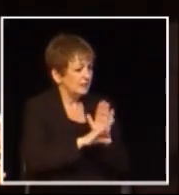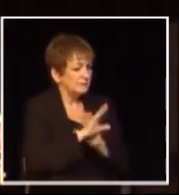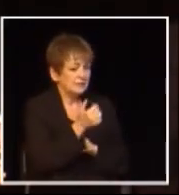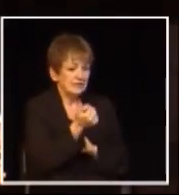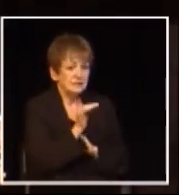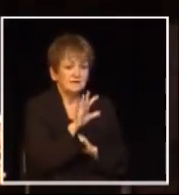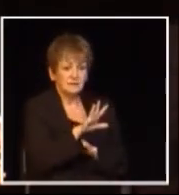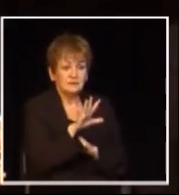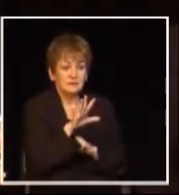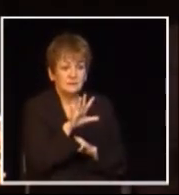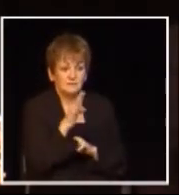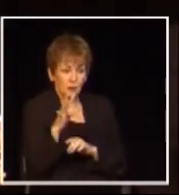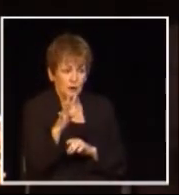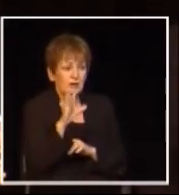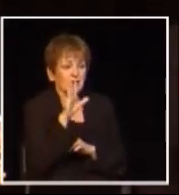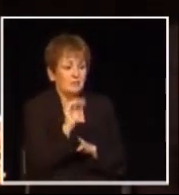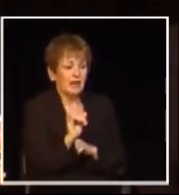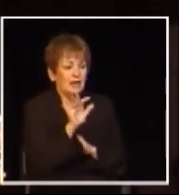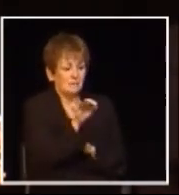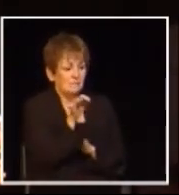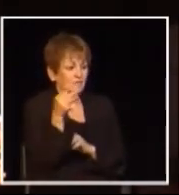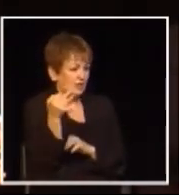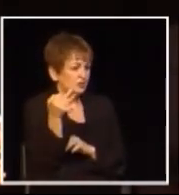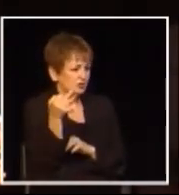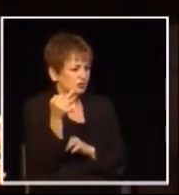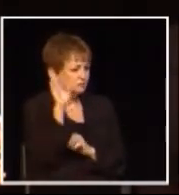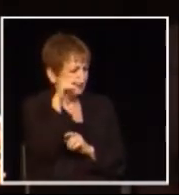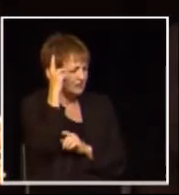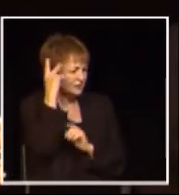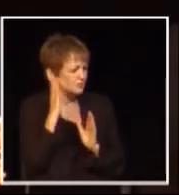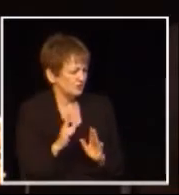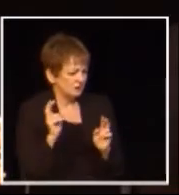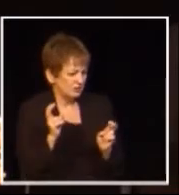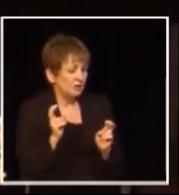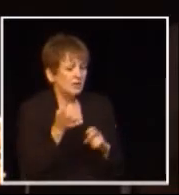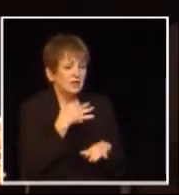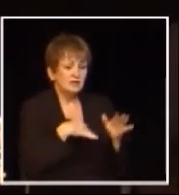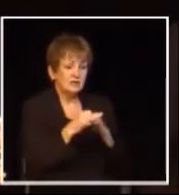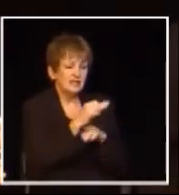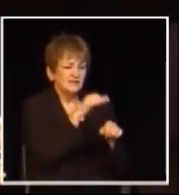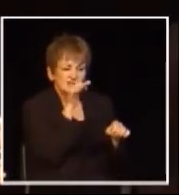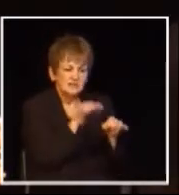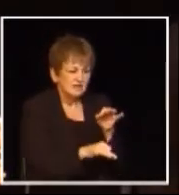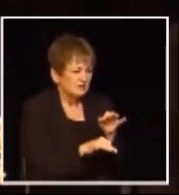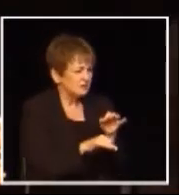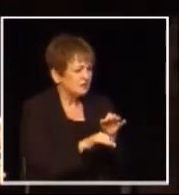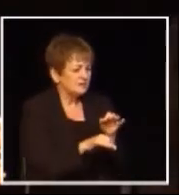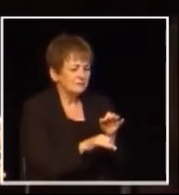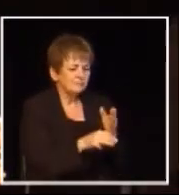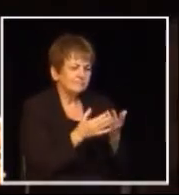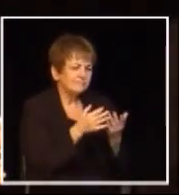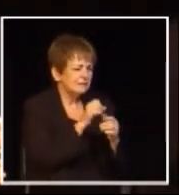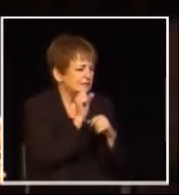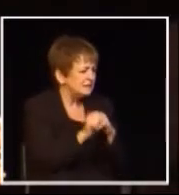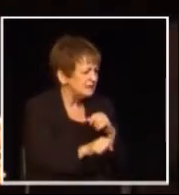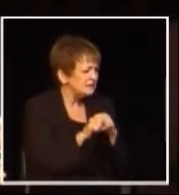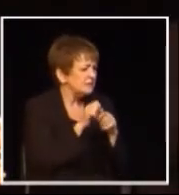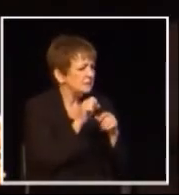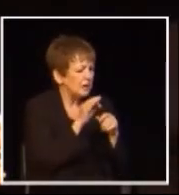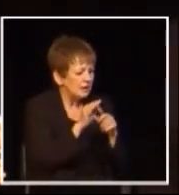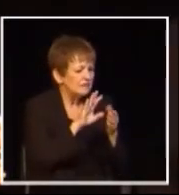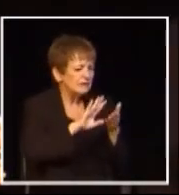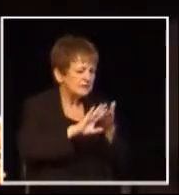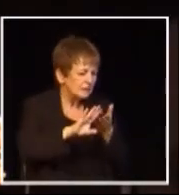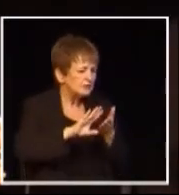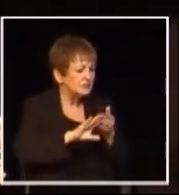invented by a French bureaucrat in 1954 and instead of having a flow-through system a very simple system of rebates